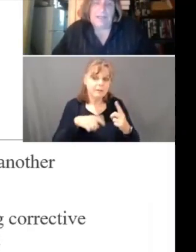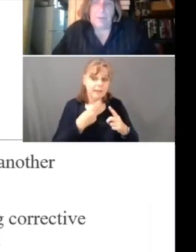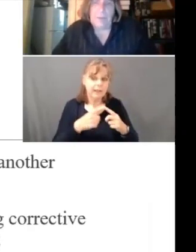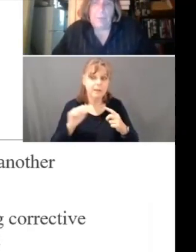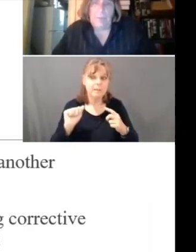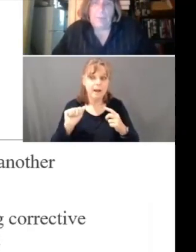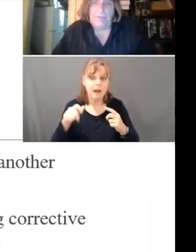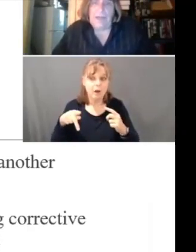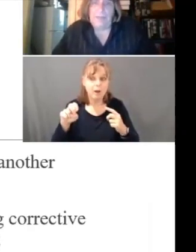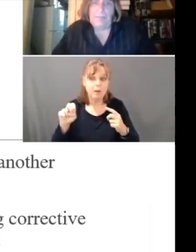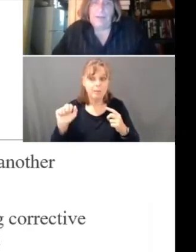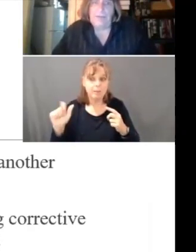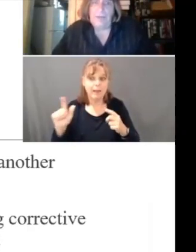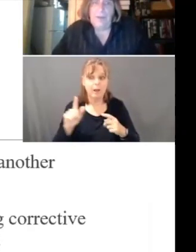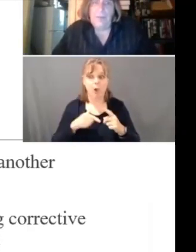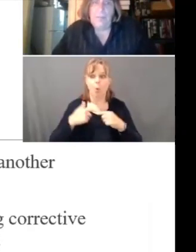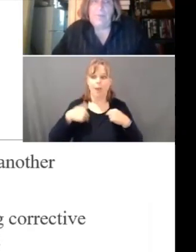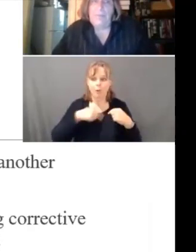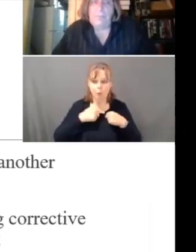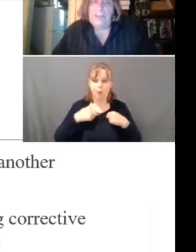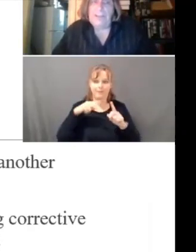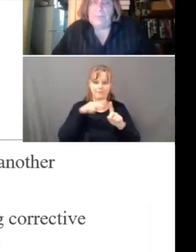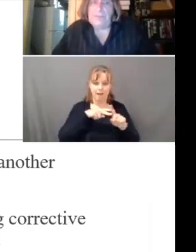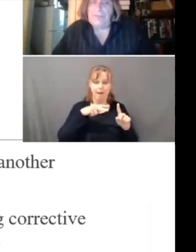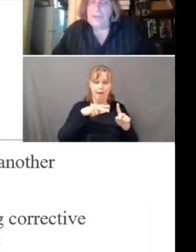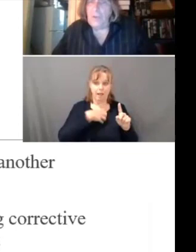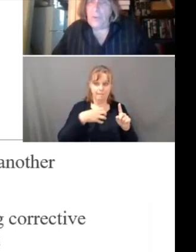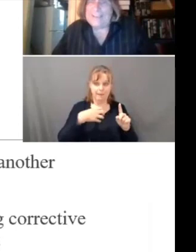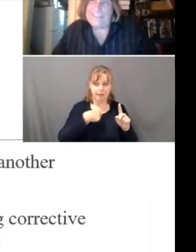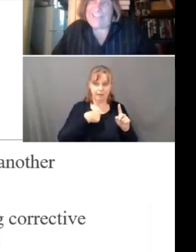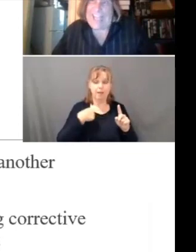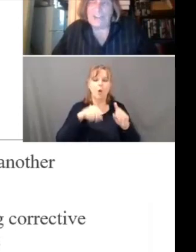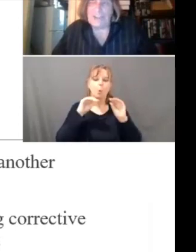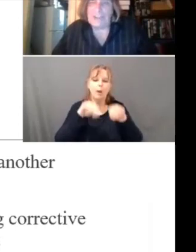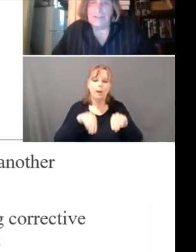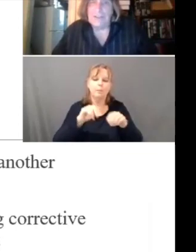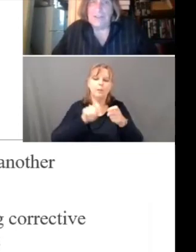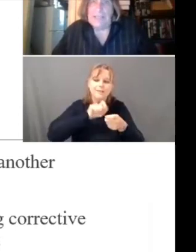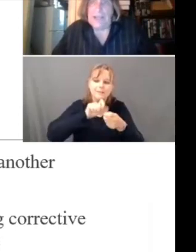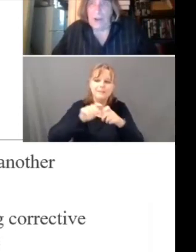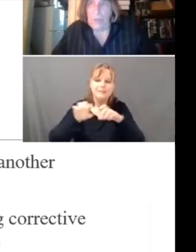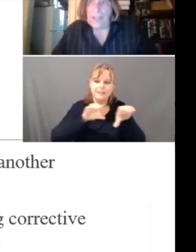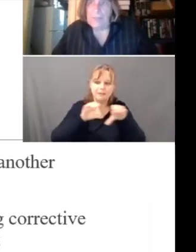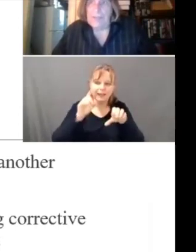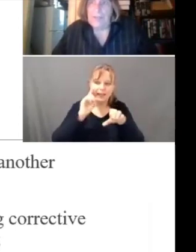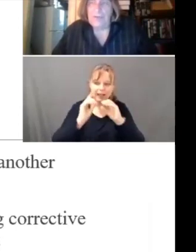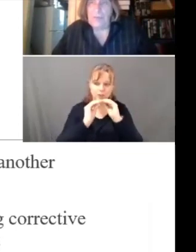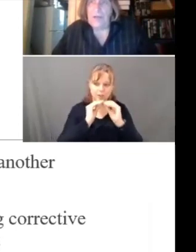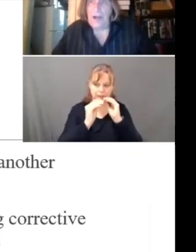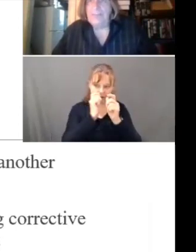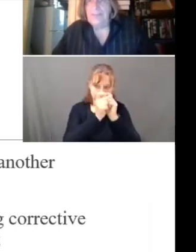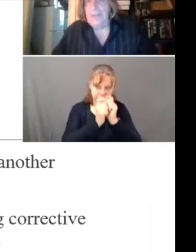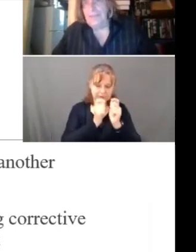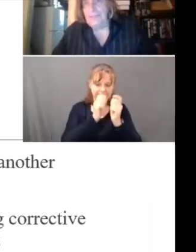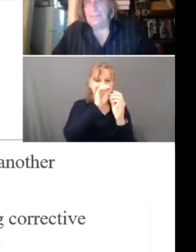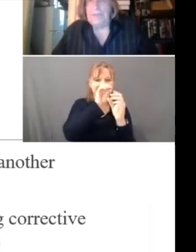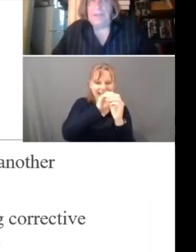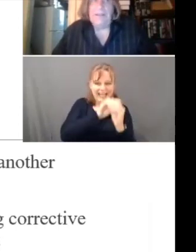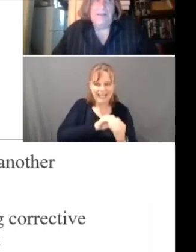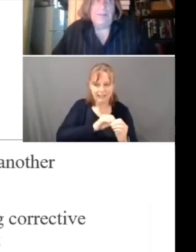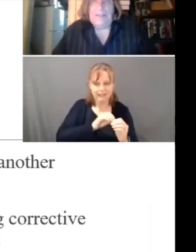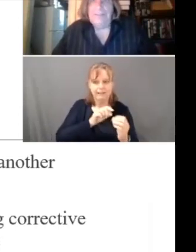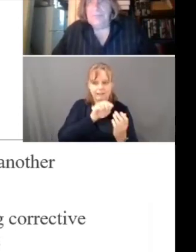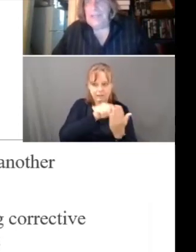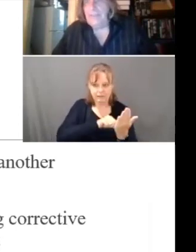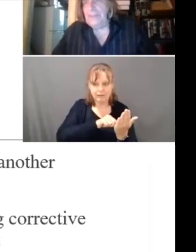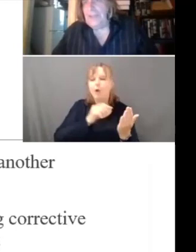particularly when, when we file appeals, we are putting specific corrective actions in our recommendation. We're not saying simply